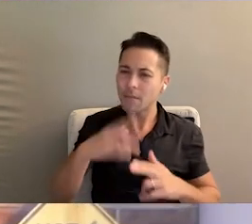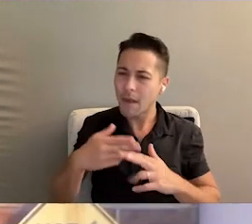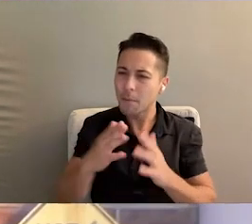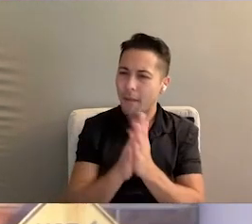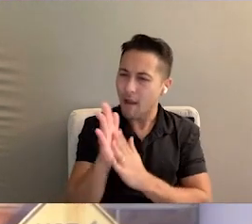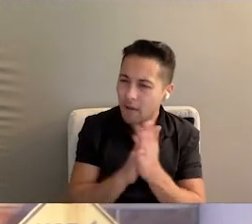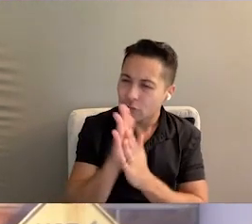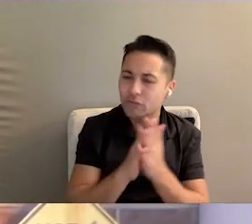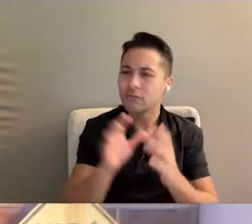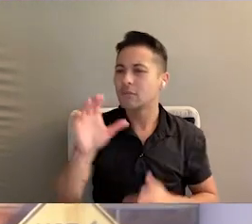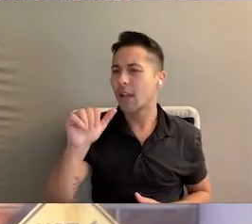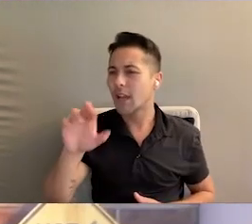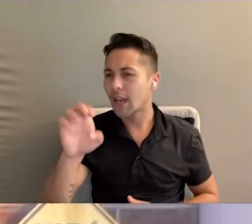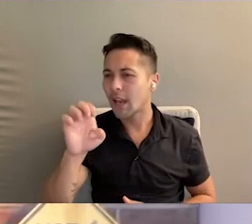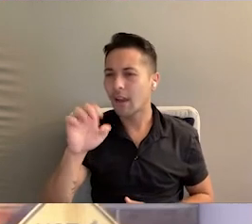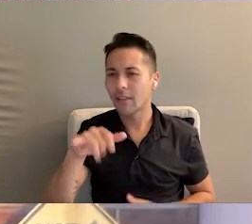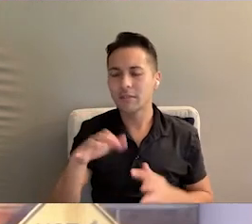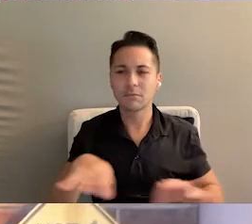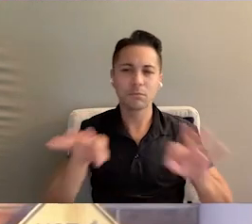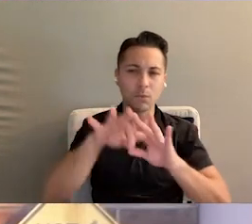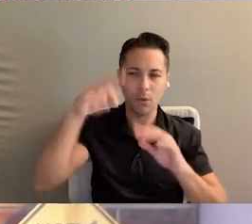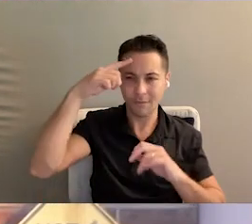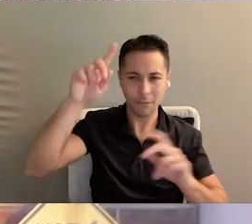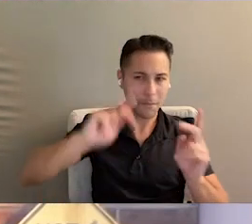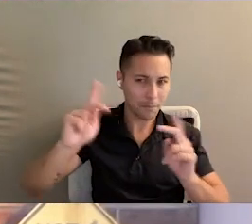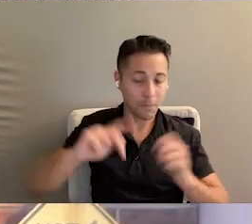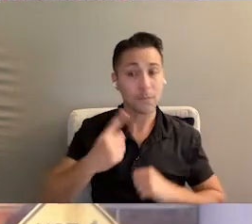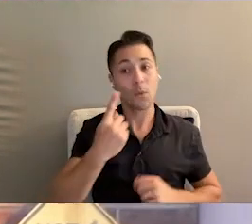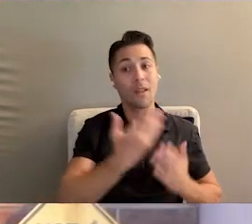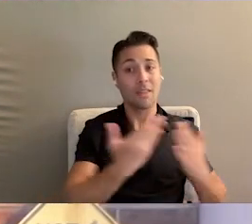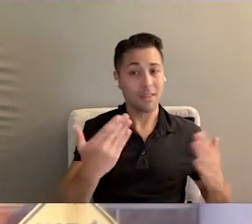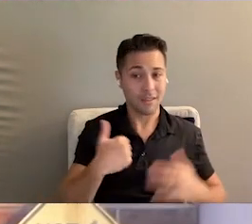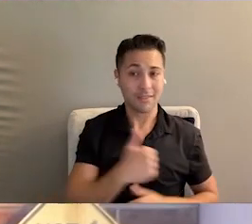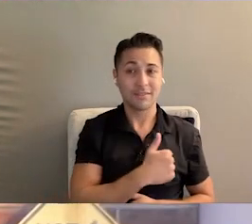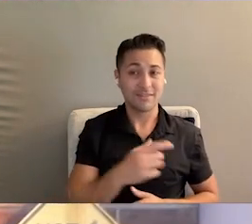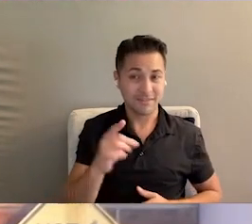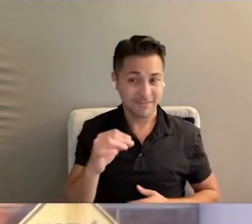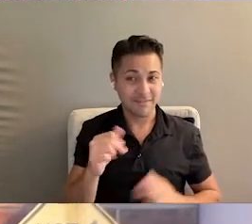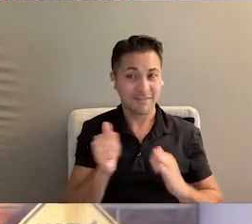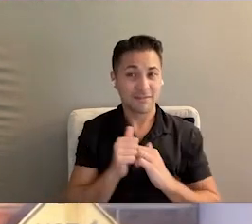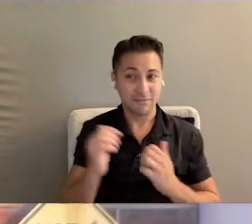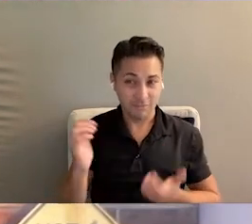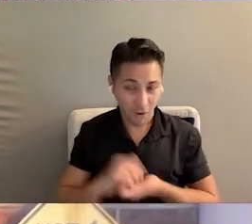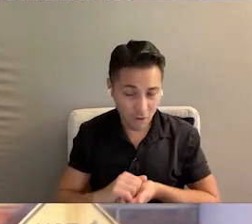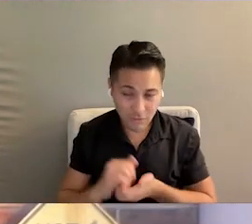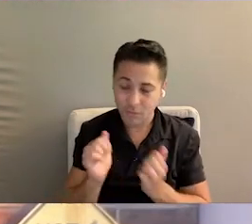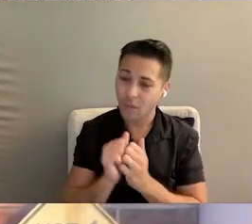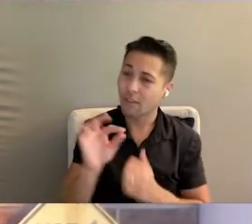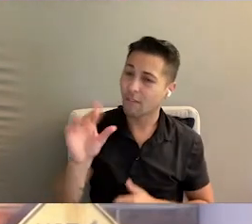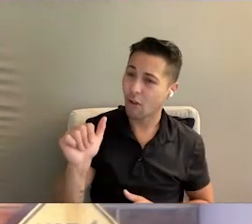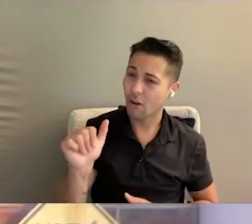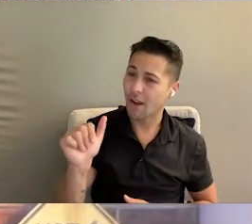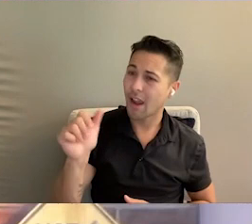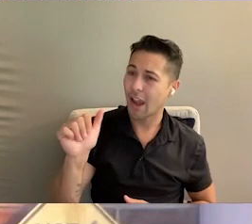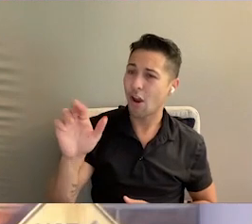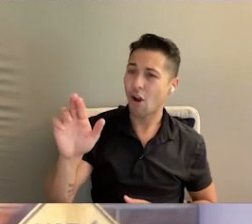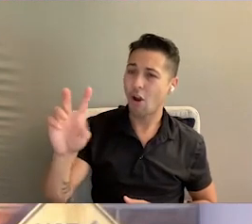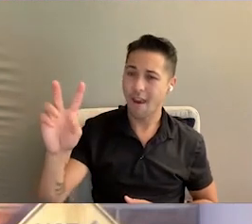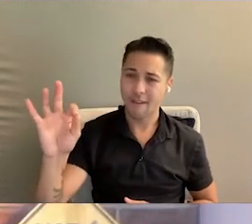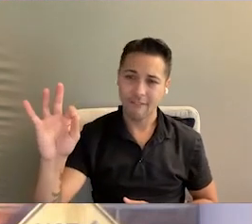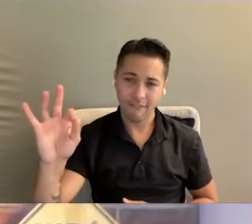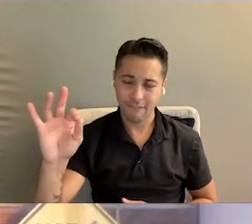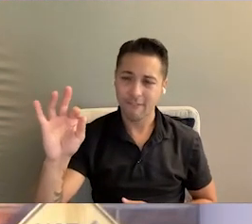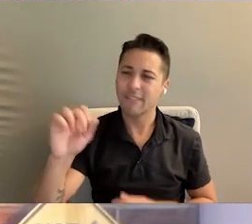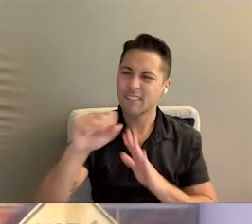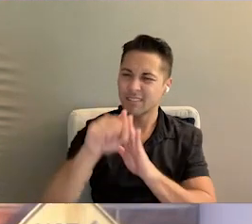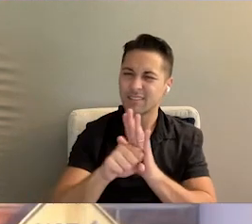terms of the passion and the care that's important for folks. So one of the things we did in partnership with Florida ARF, which is a